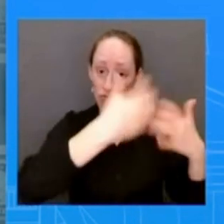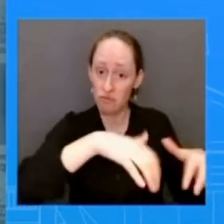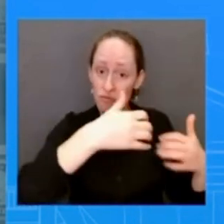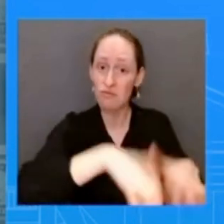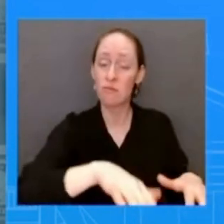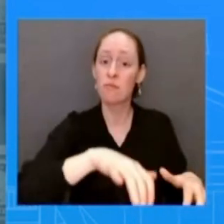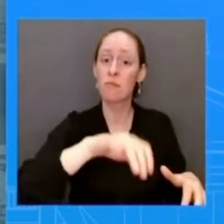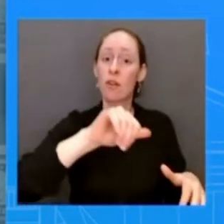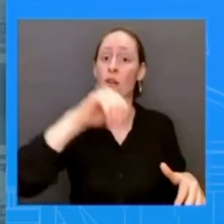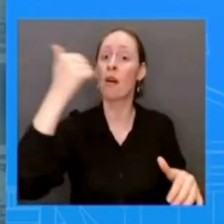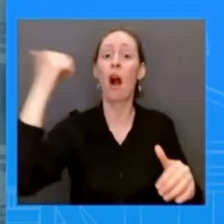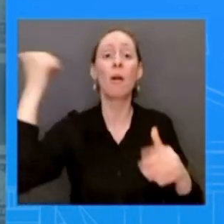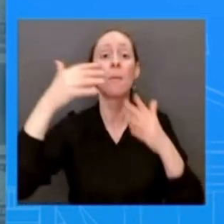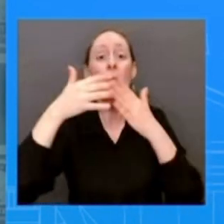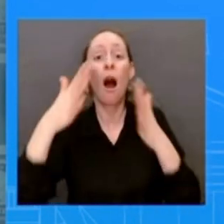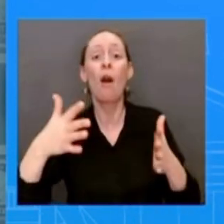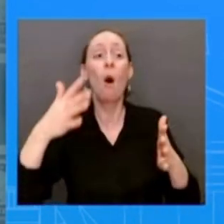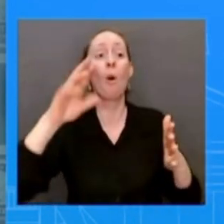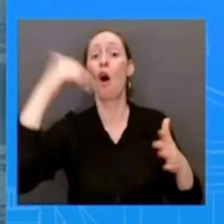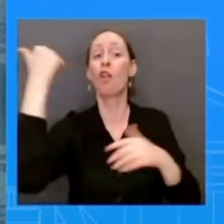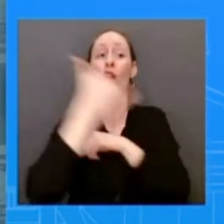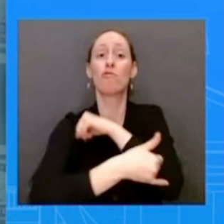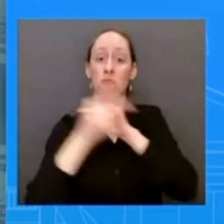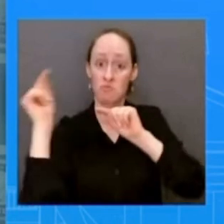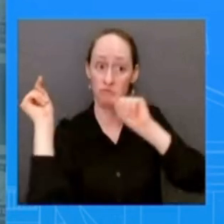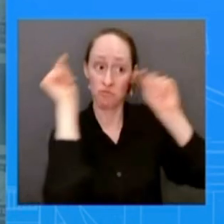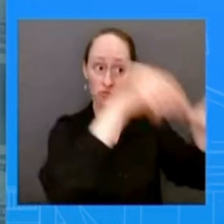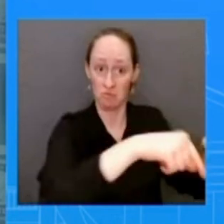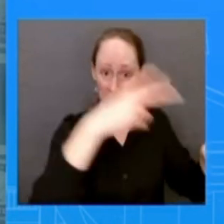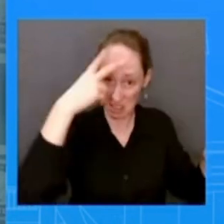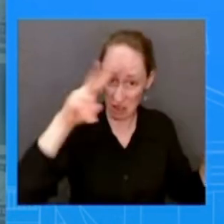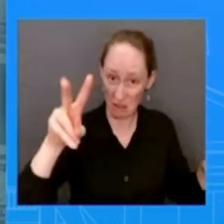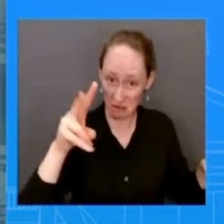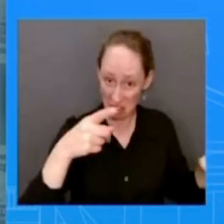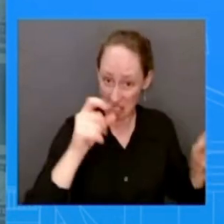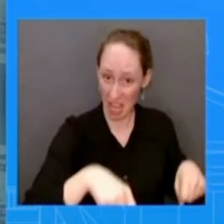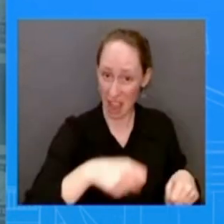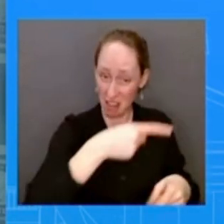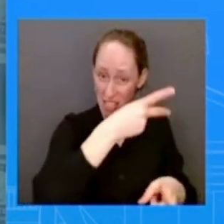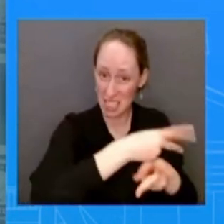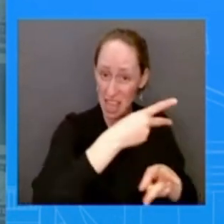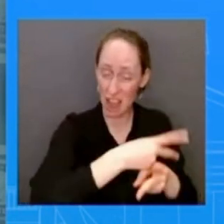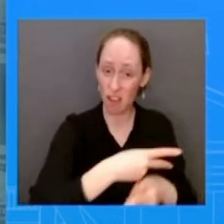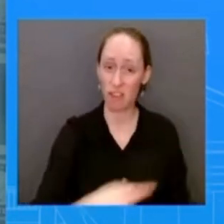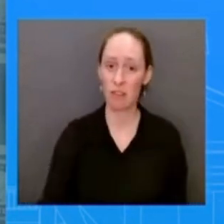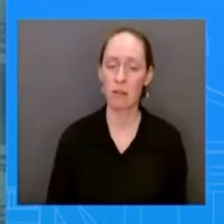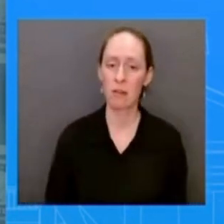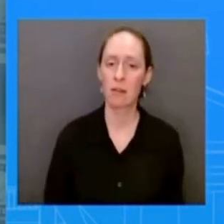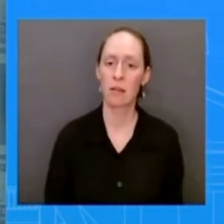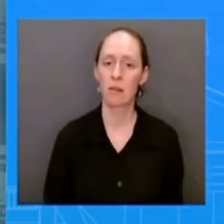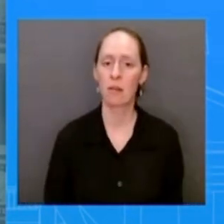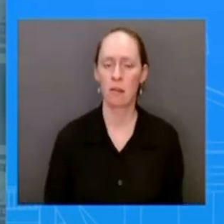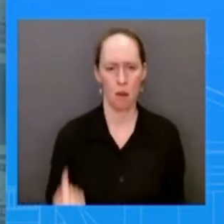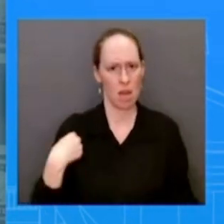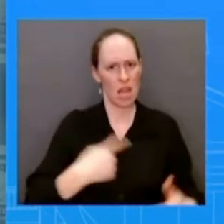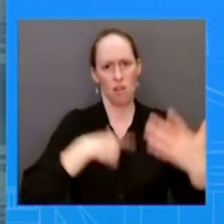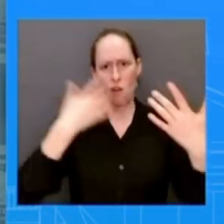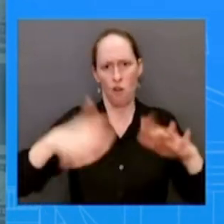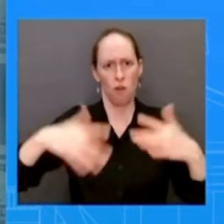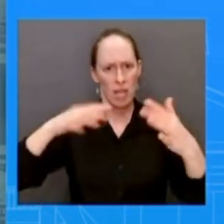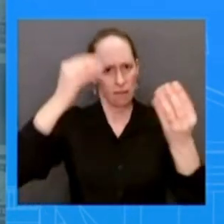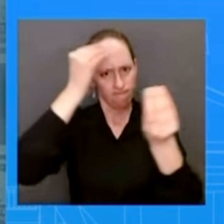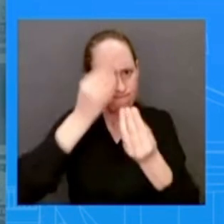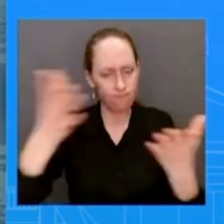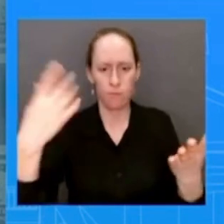seen we've we've we've announced coordination uh that we have with mexican government as it relates to uh the violence and cartel we've announced that uh